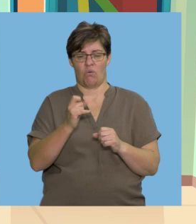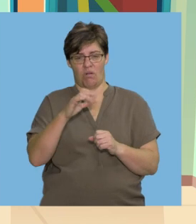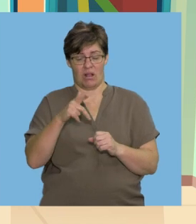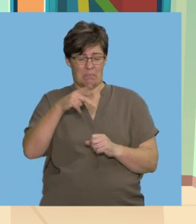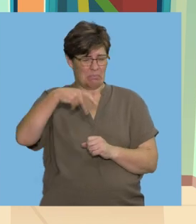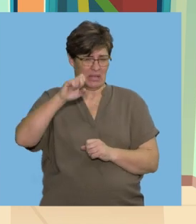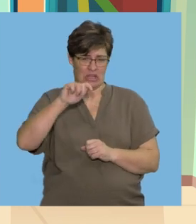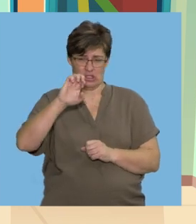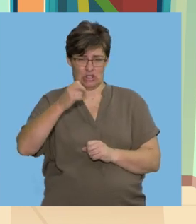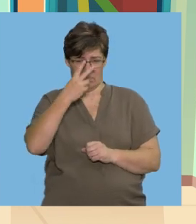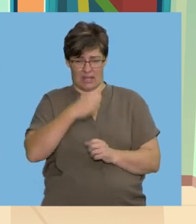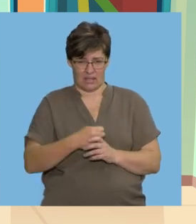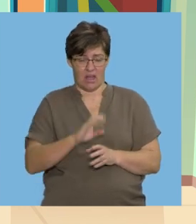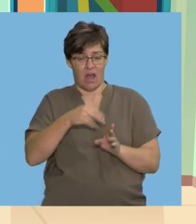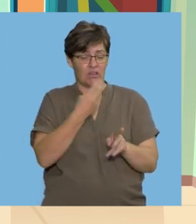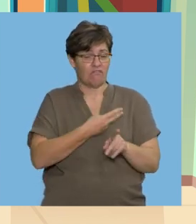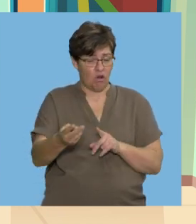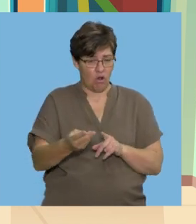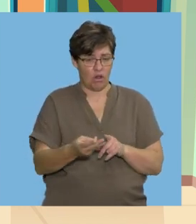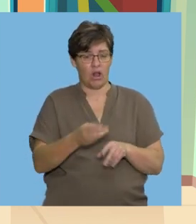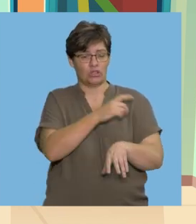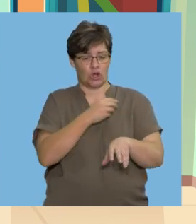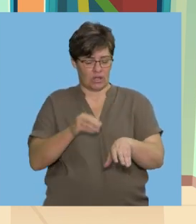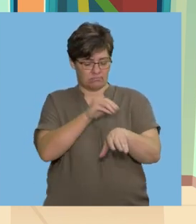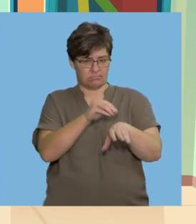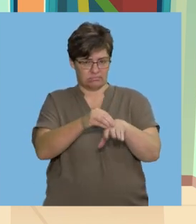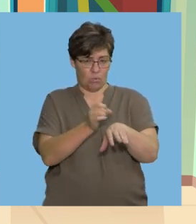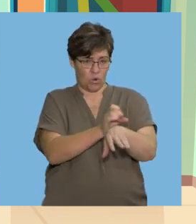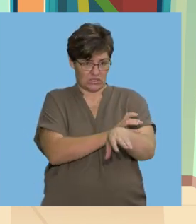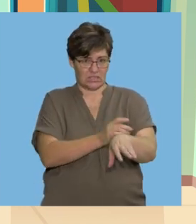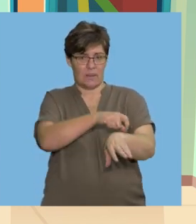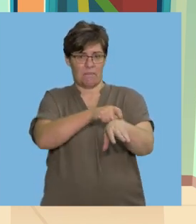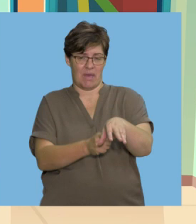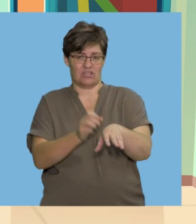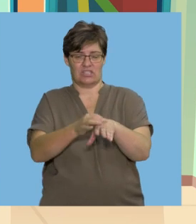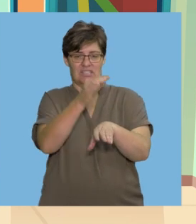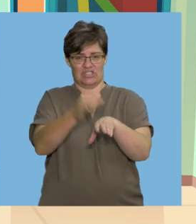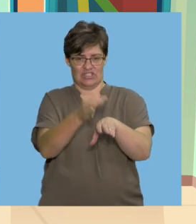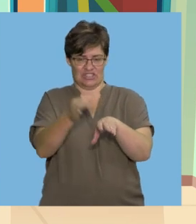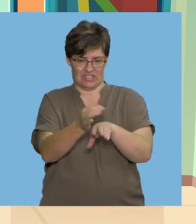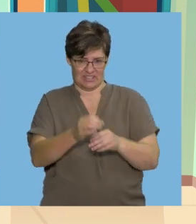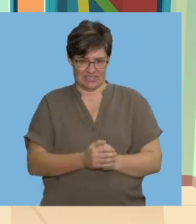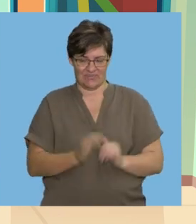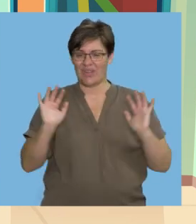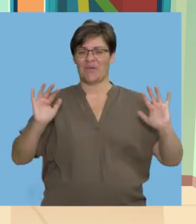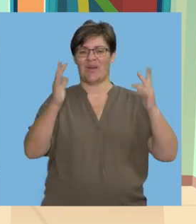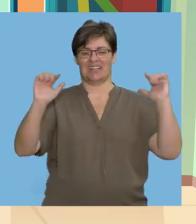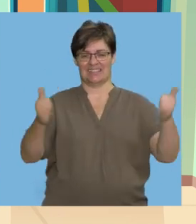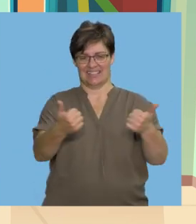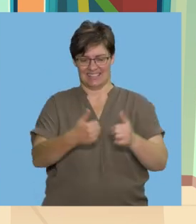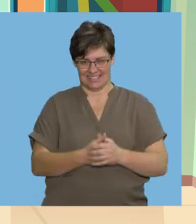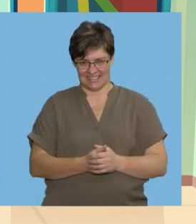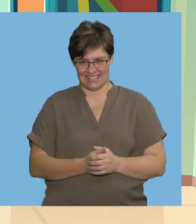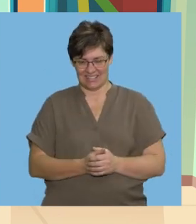coal After his fall After The doctor applied patches and stitches to his wounds Well